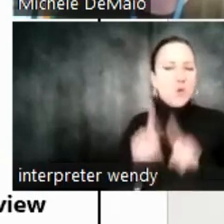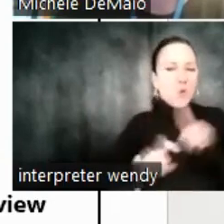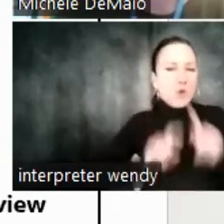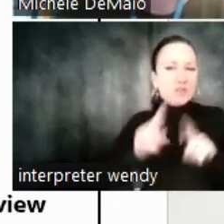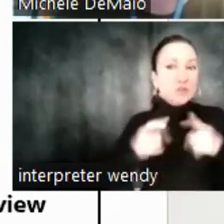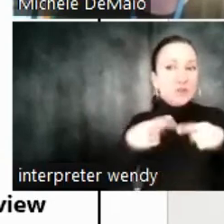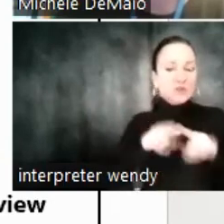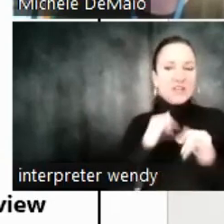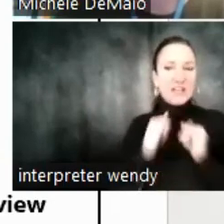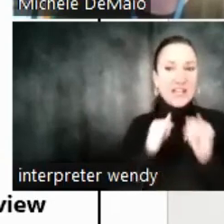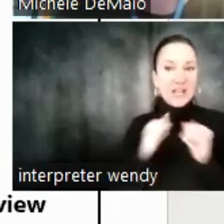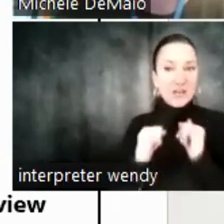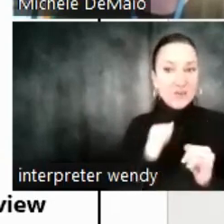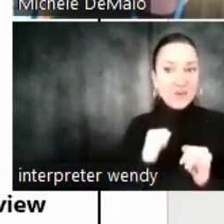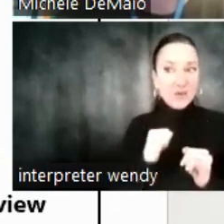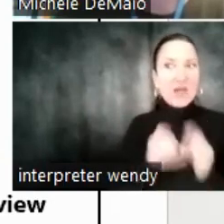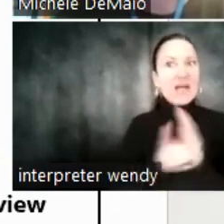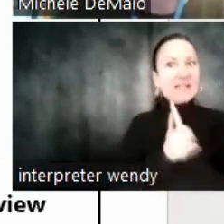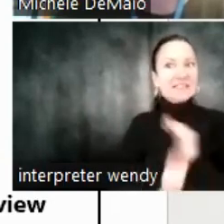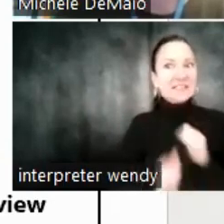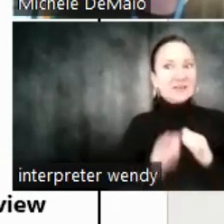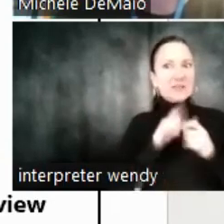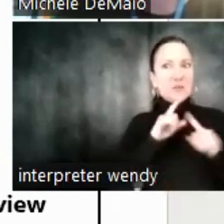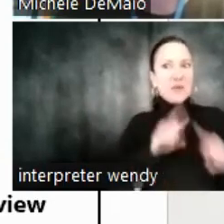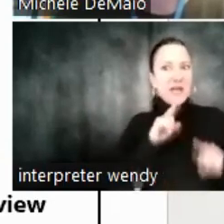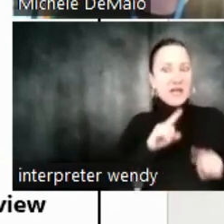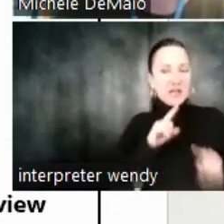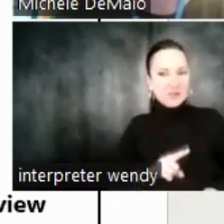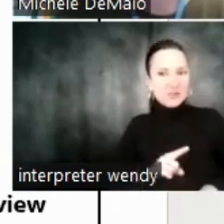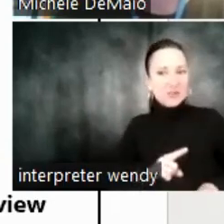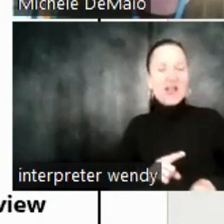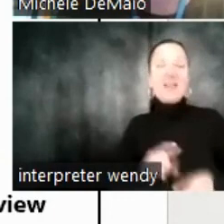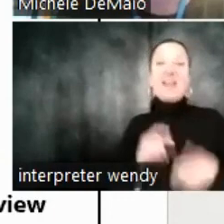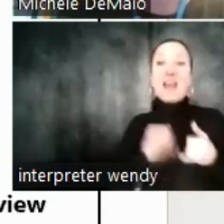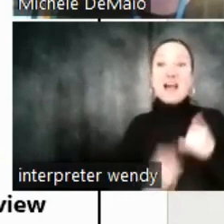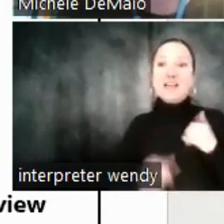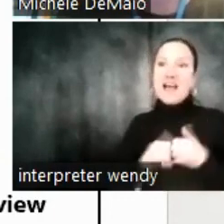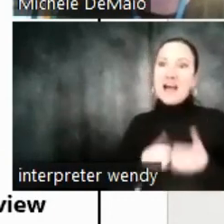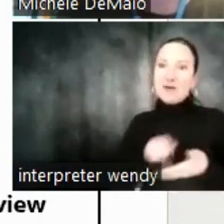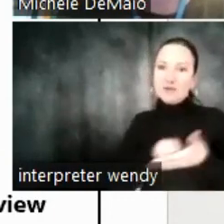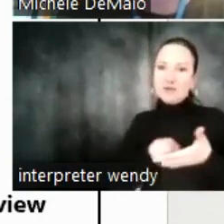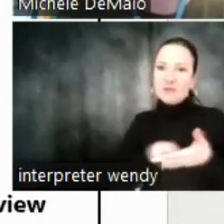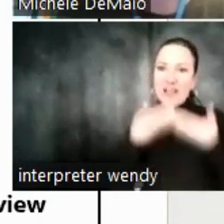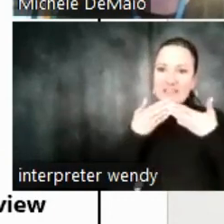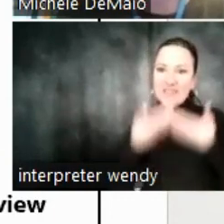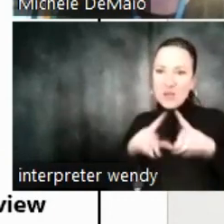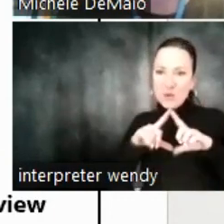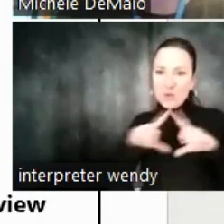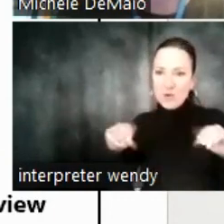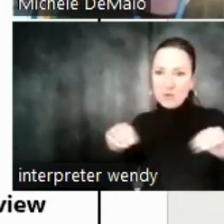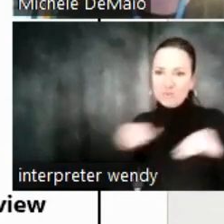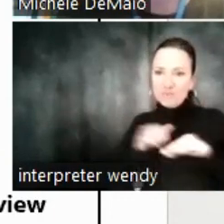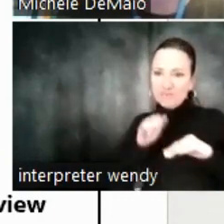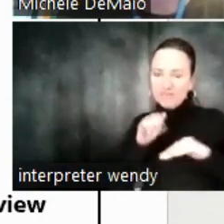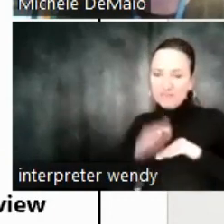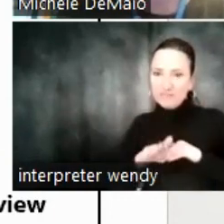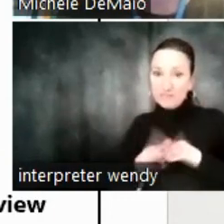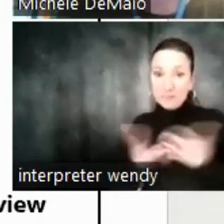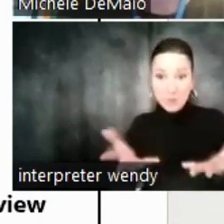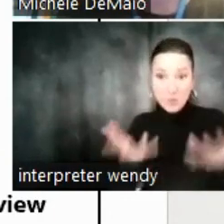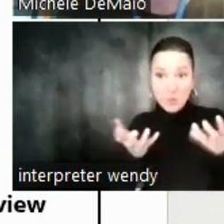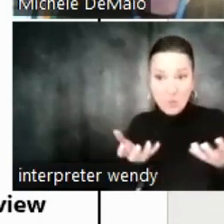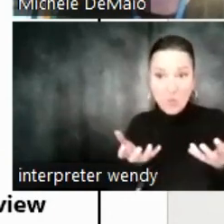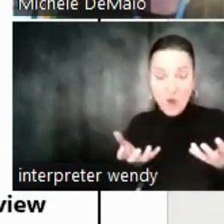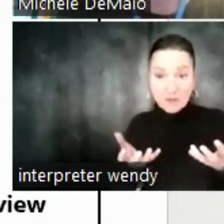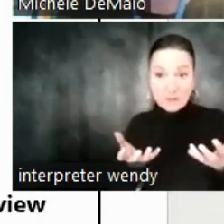The best way to answer any question they ask you. And write a thank you note. If you would like these resources, what I'd like